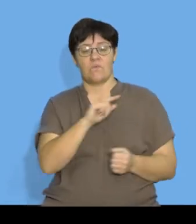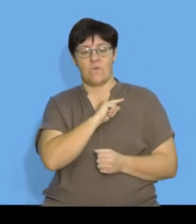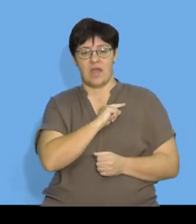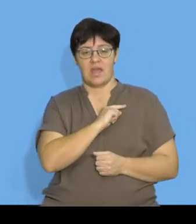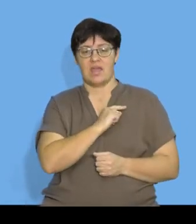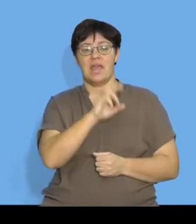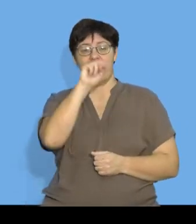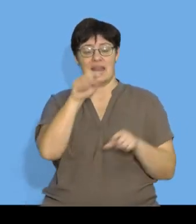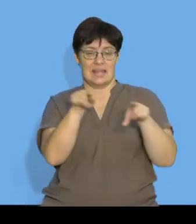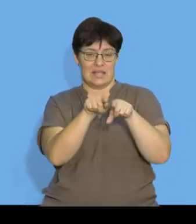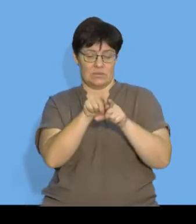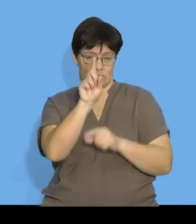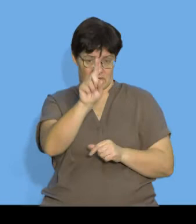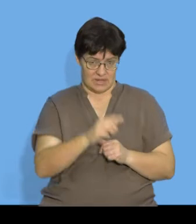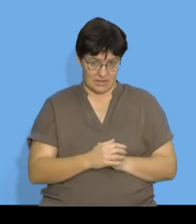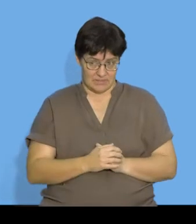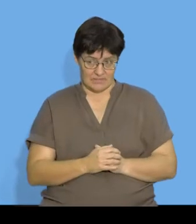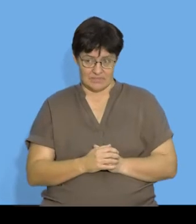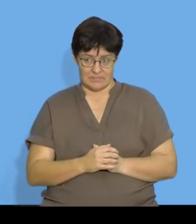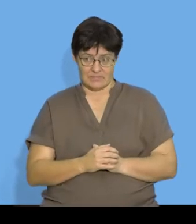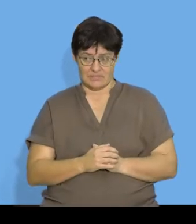n is equal to 1.